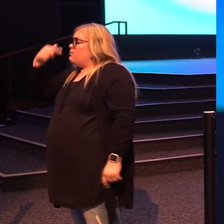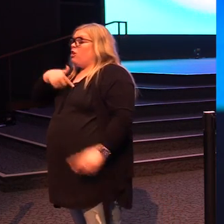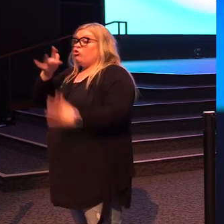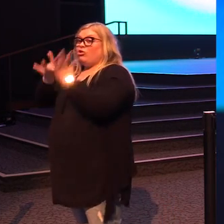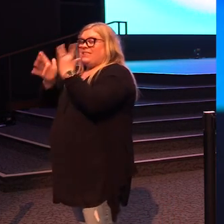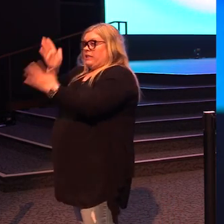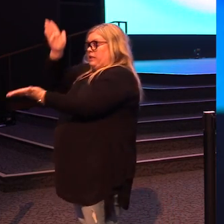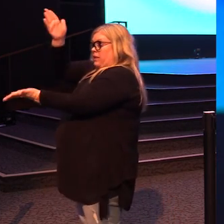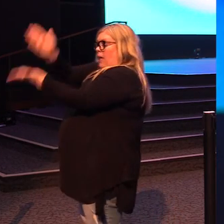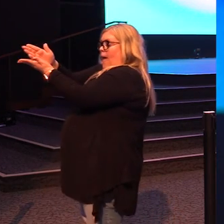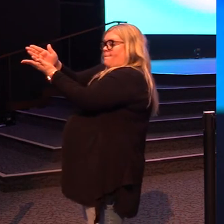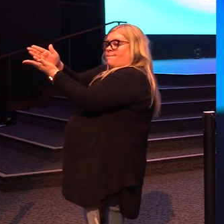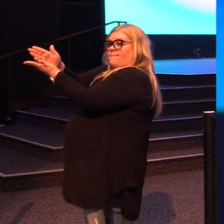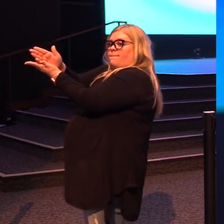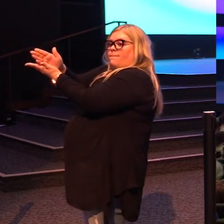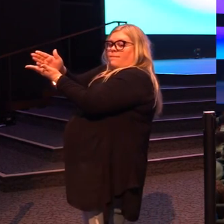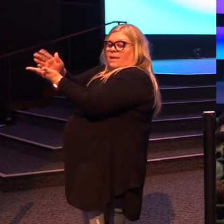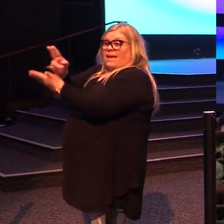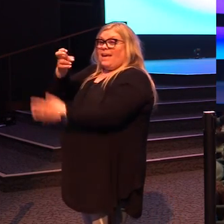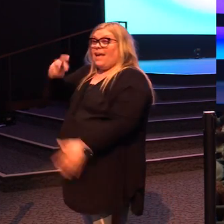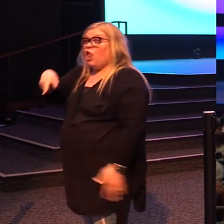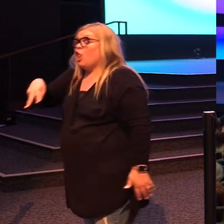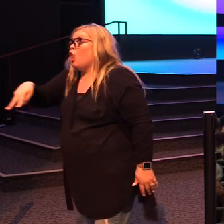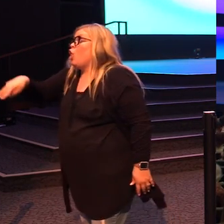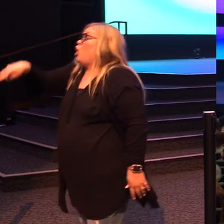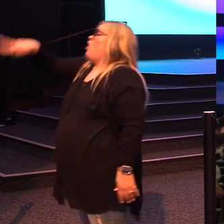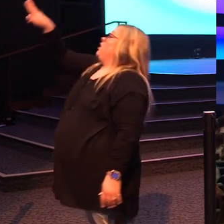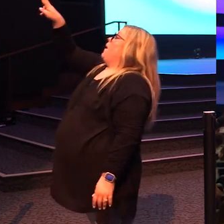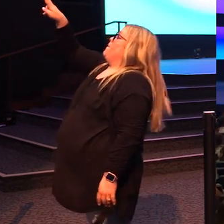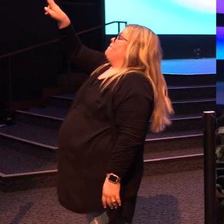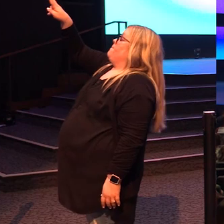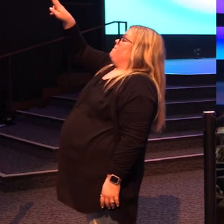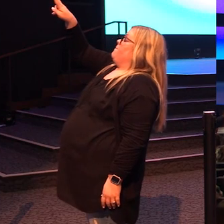at the spot and it says he looks up.